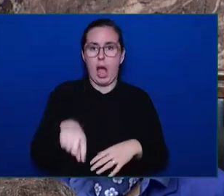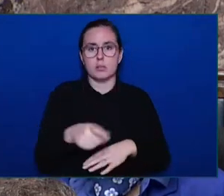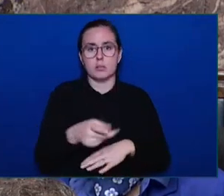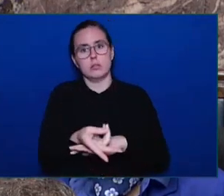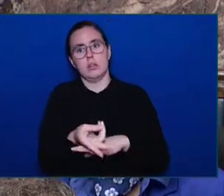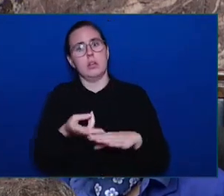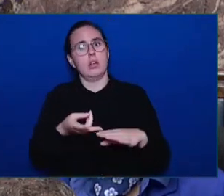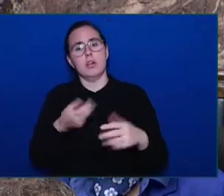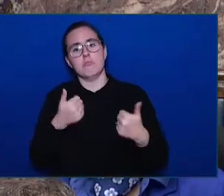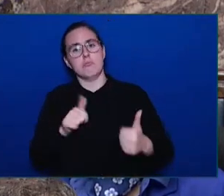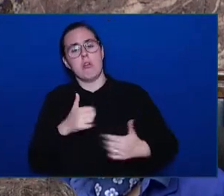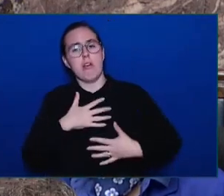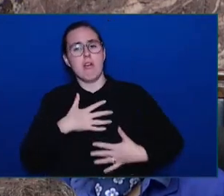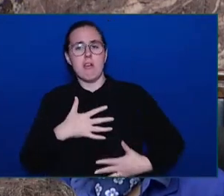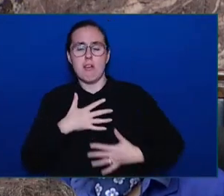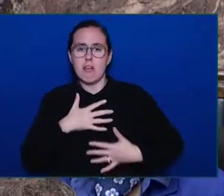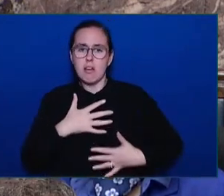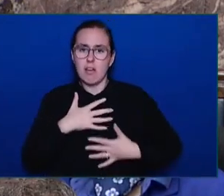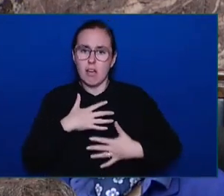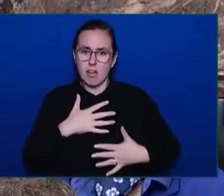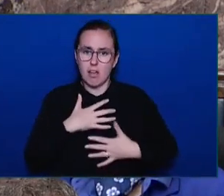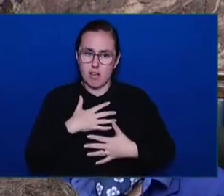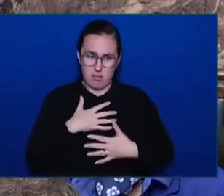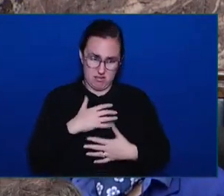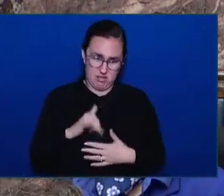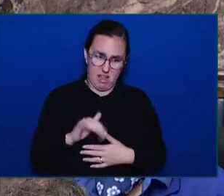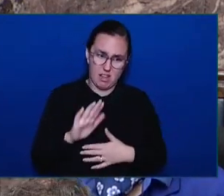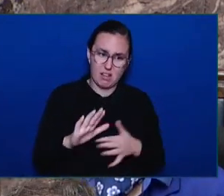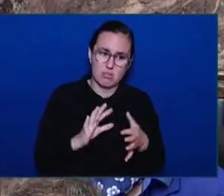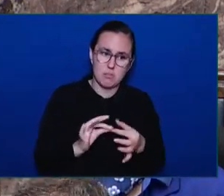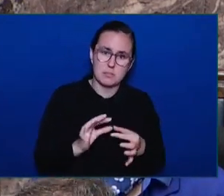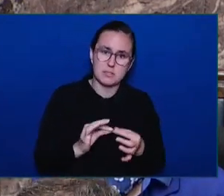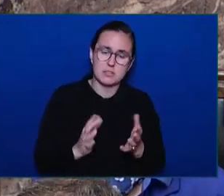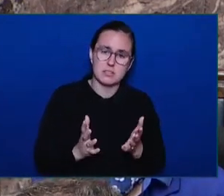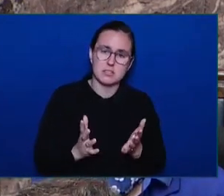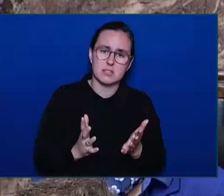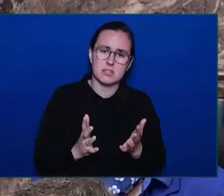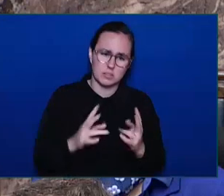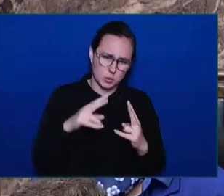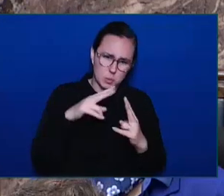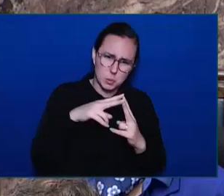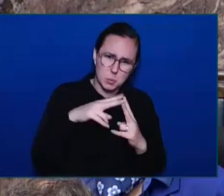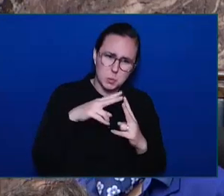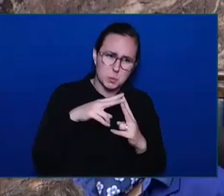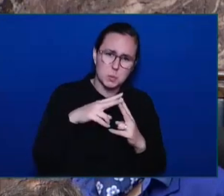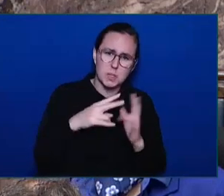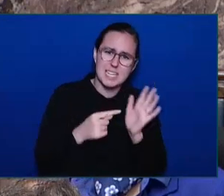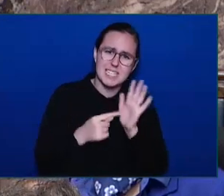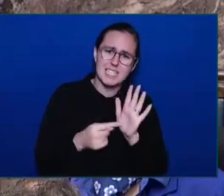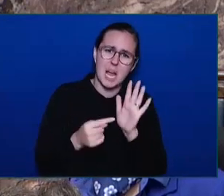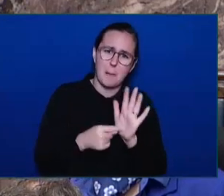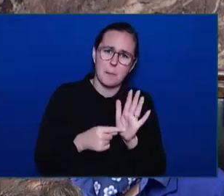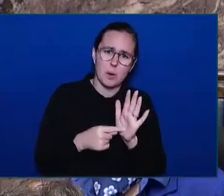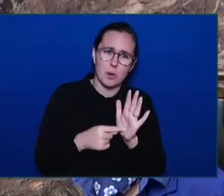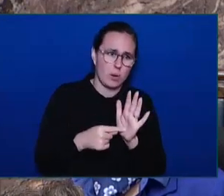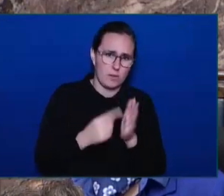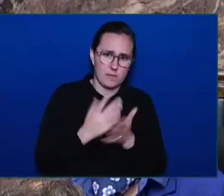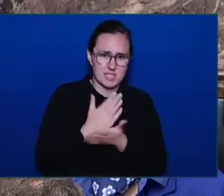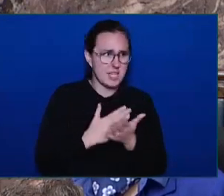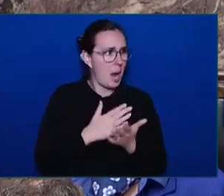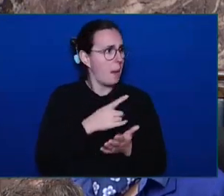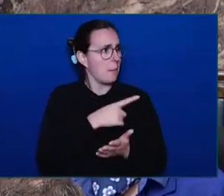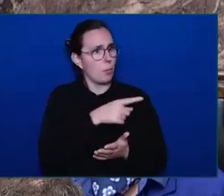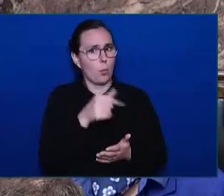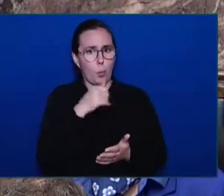quote. That's the reality for some women in British Columbia today. More women than we can tell